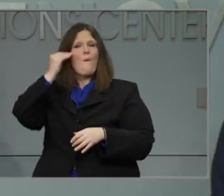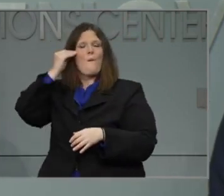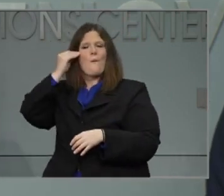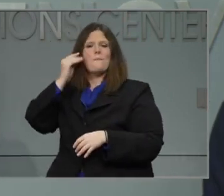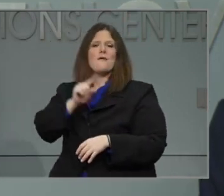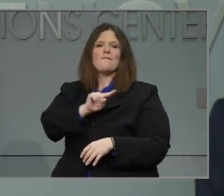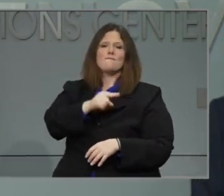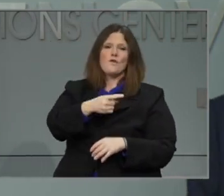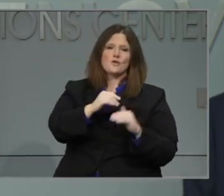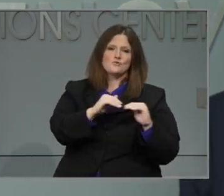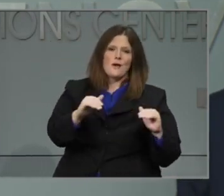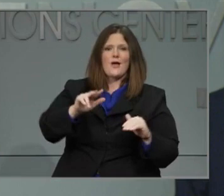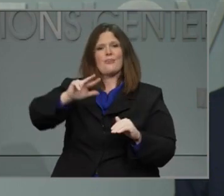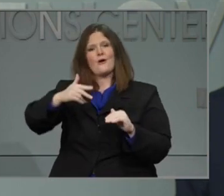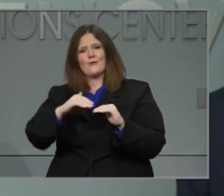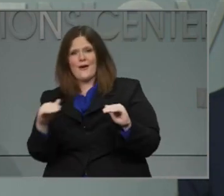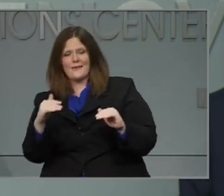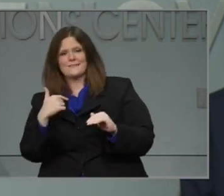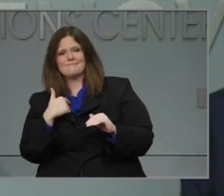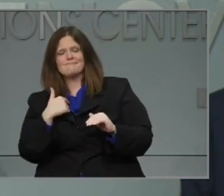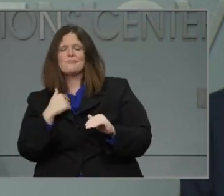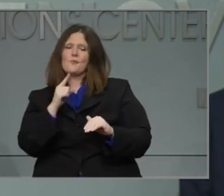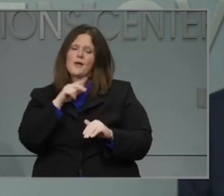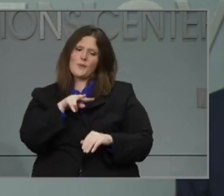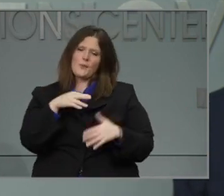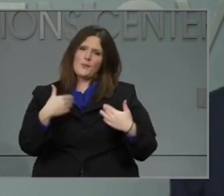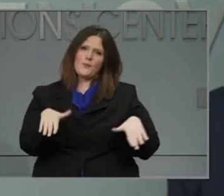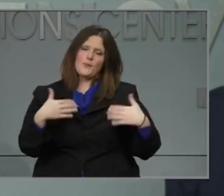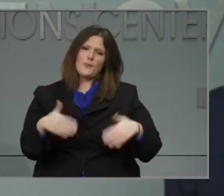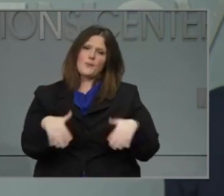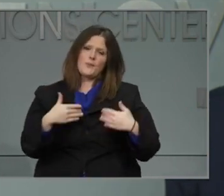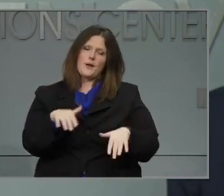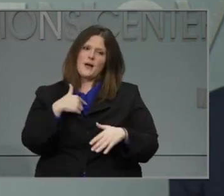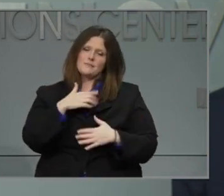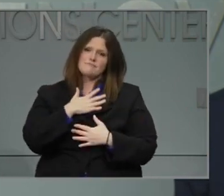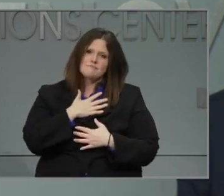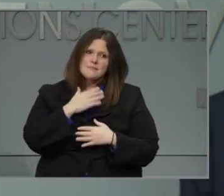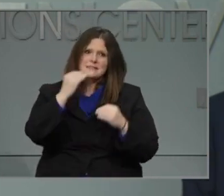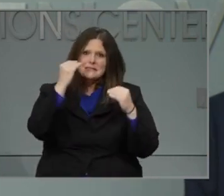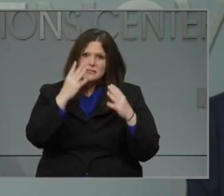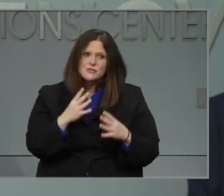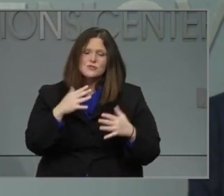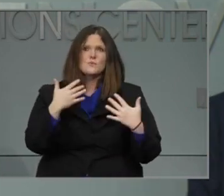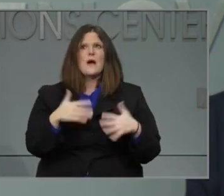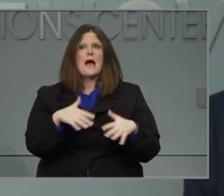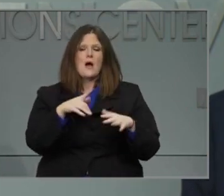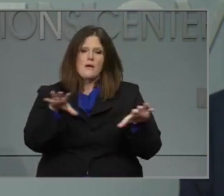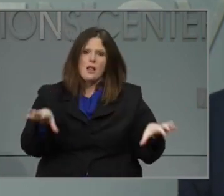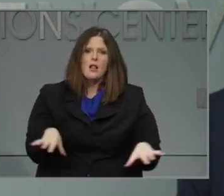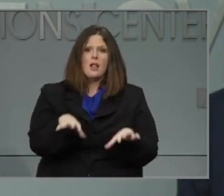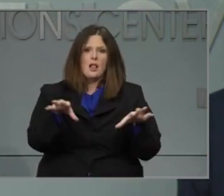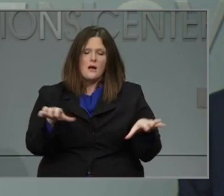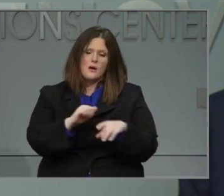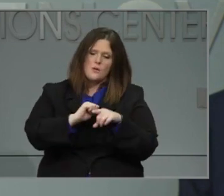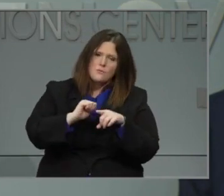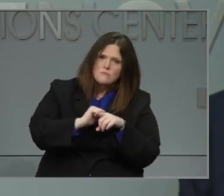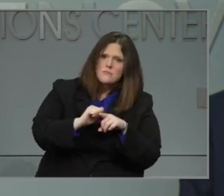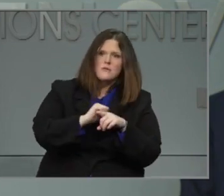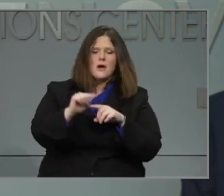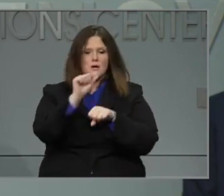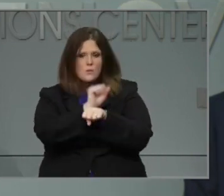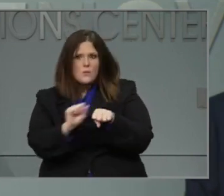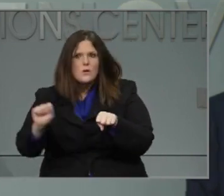and third grades. I'm so appreciative of all the hard work and planning that's gone into keeping my girls